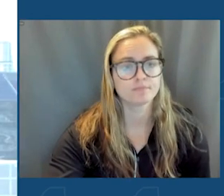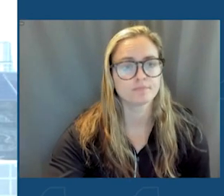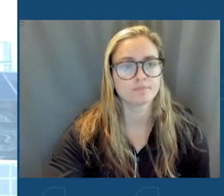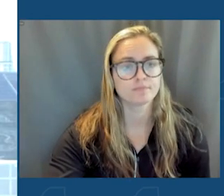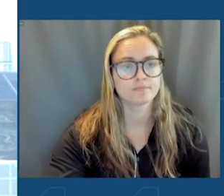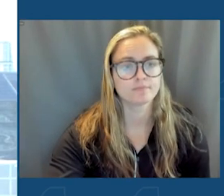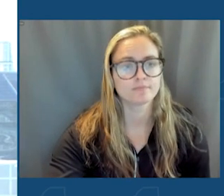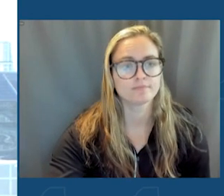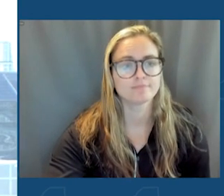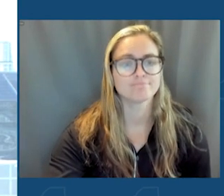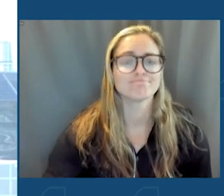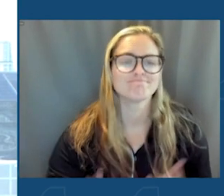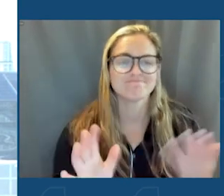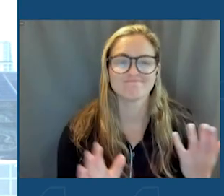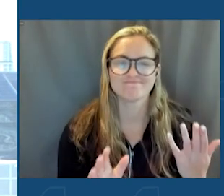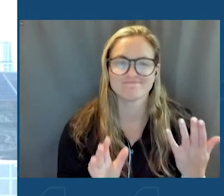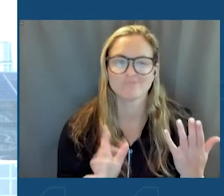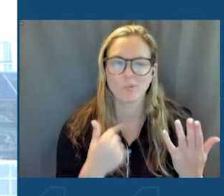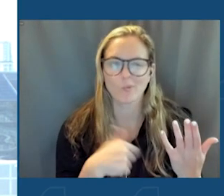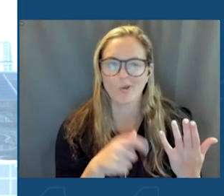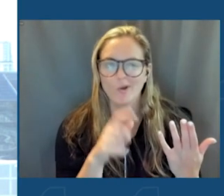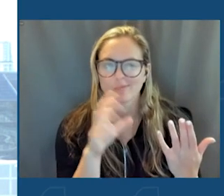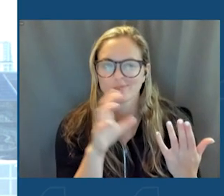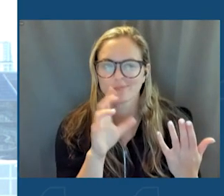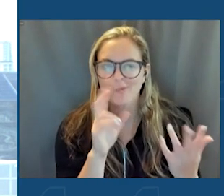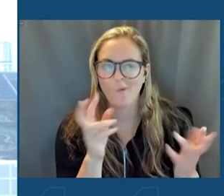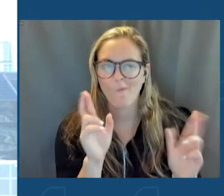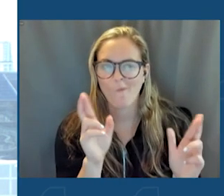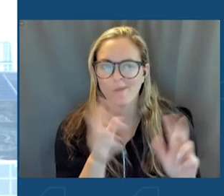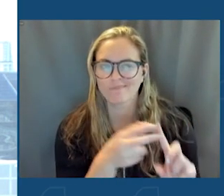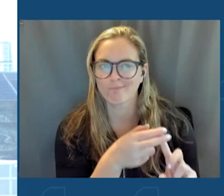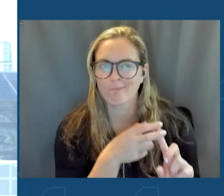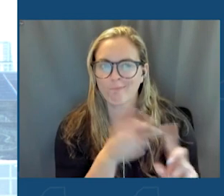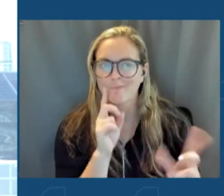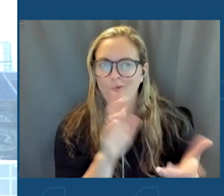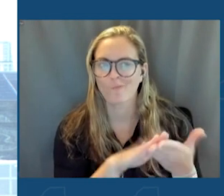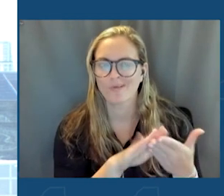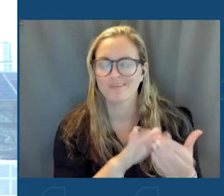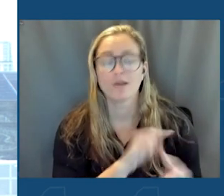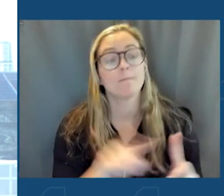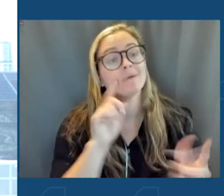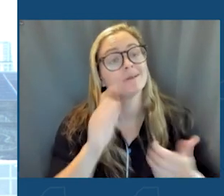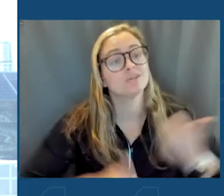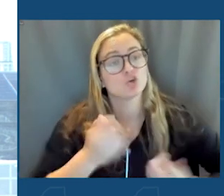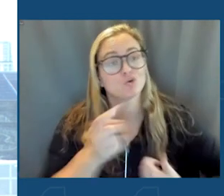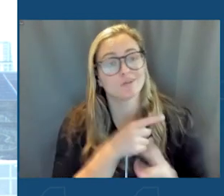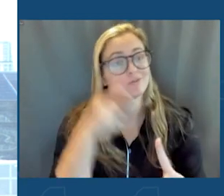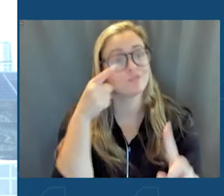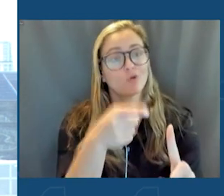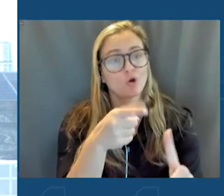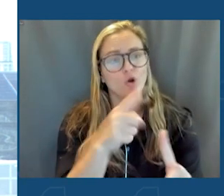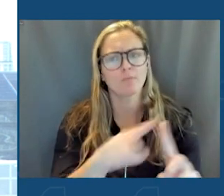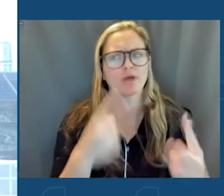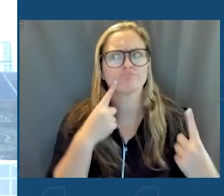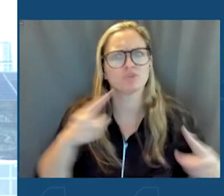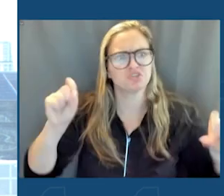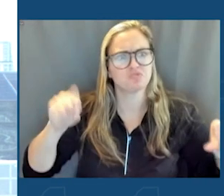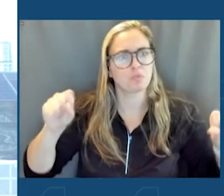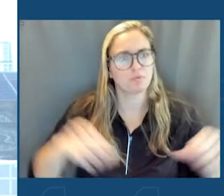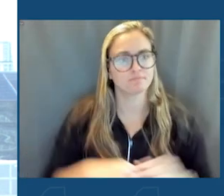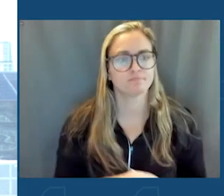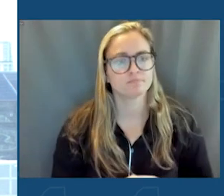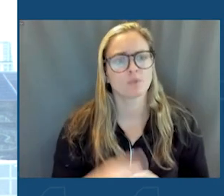Shamelessly fishing for applause. This is an aggressive target, but it is an achievable one when we